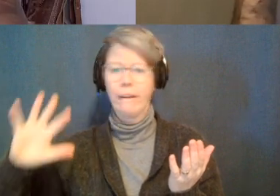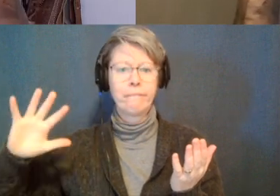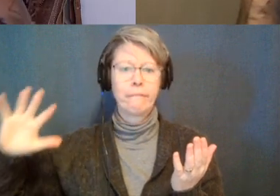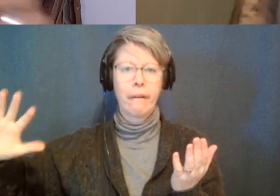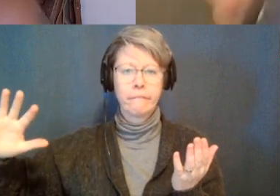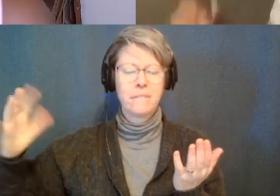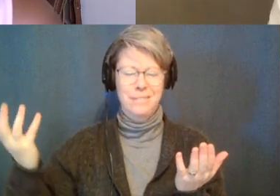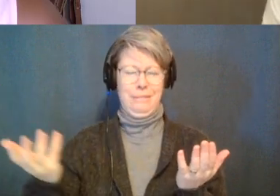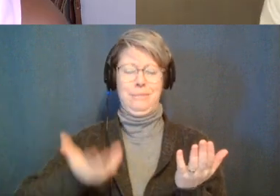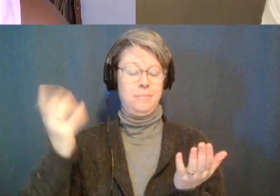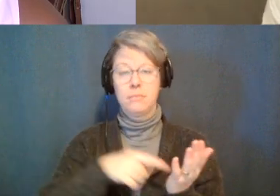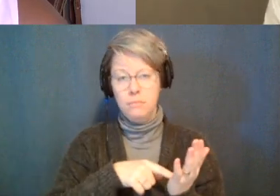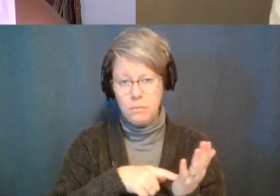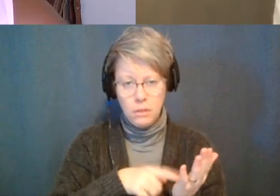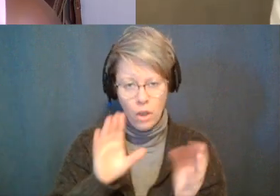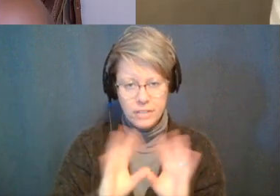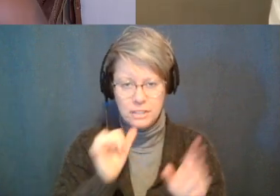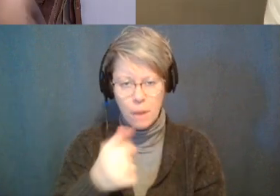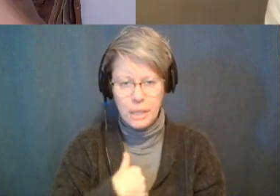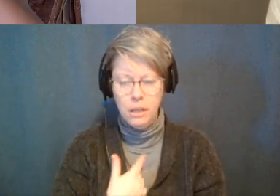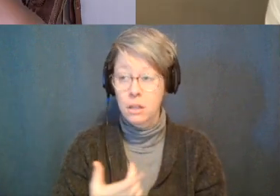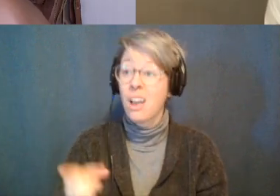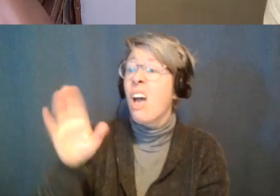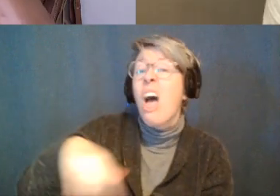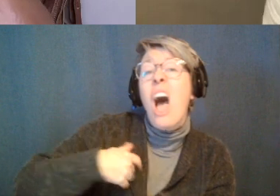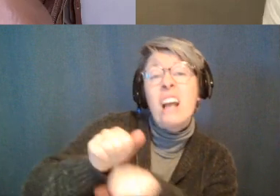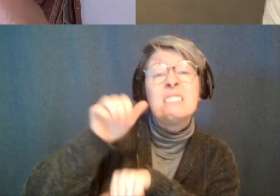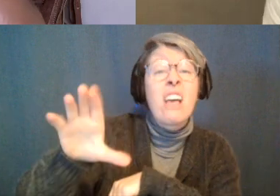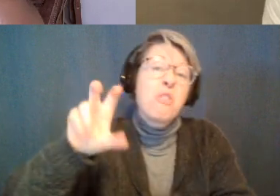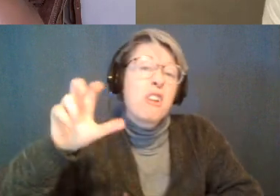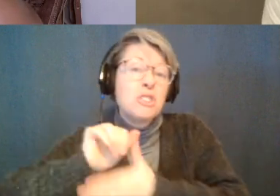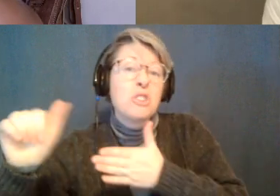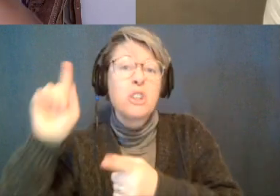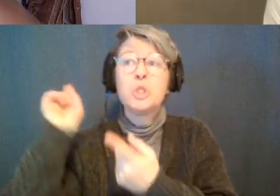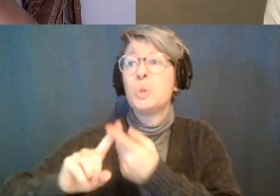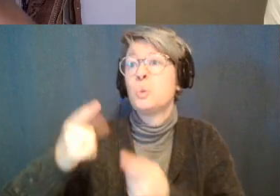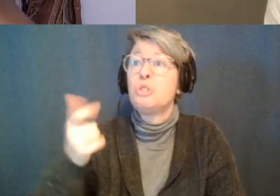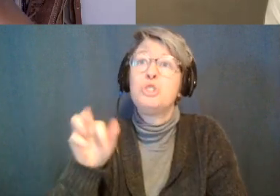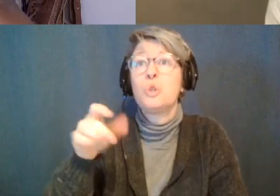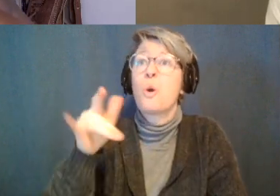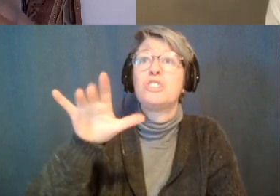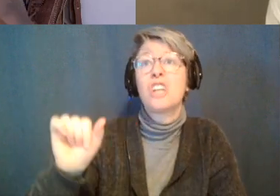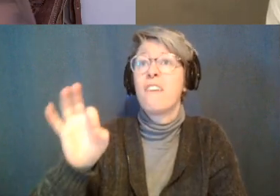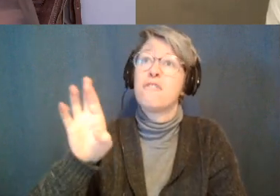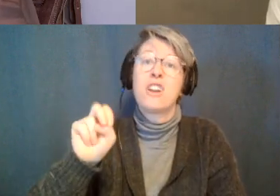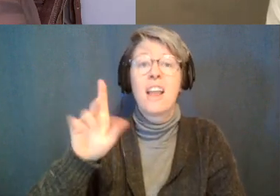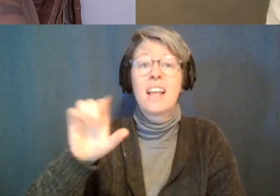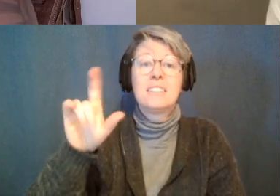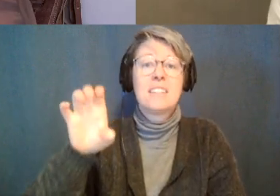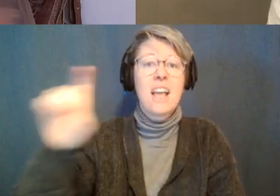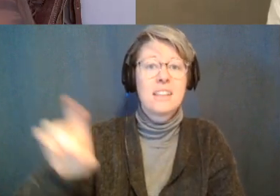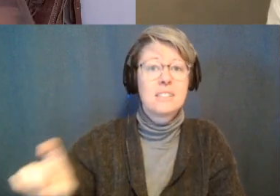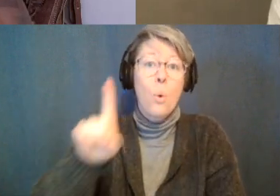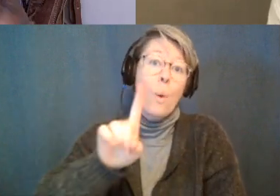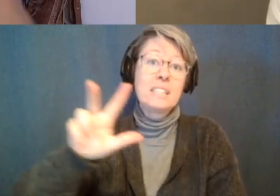and it's like i sent three hundred dollars to like georgiafernandez 163 at msn